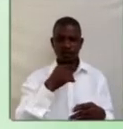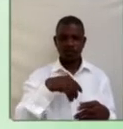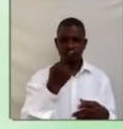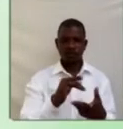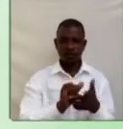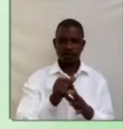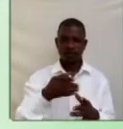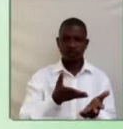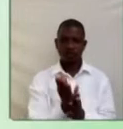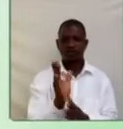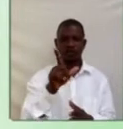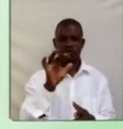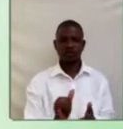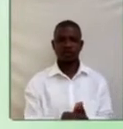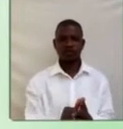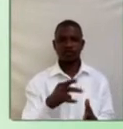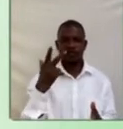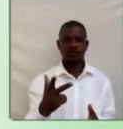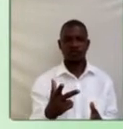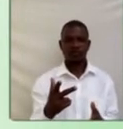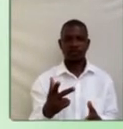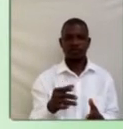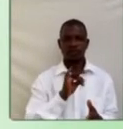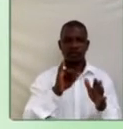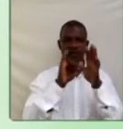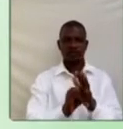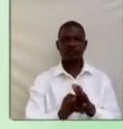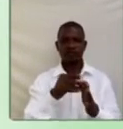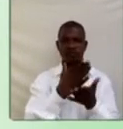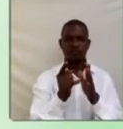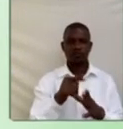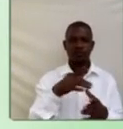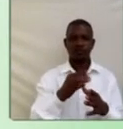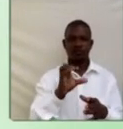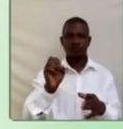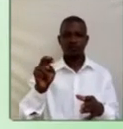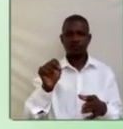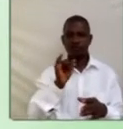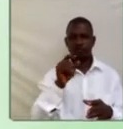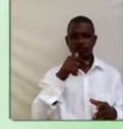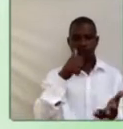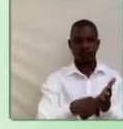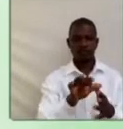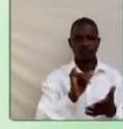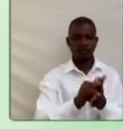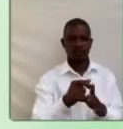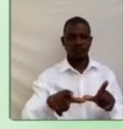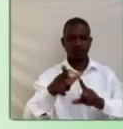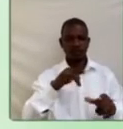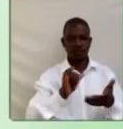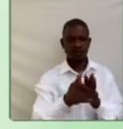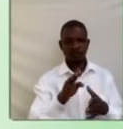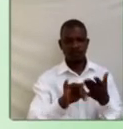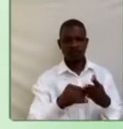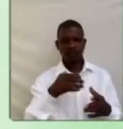sounds correctly. Three, identify some of the consonants later symbolized by